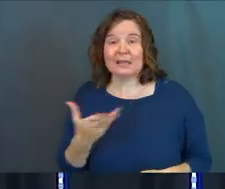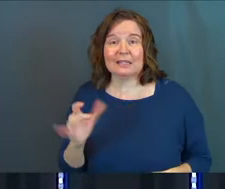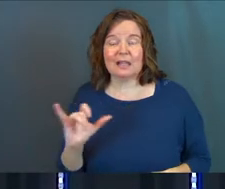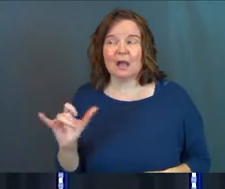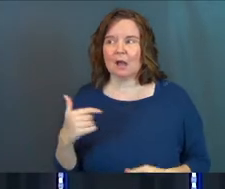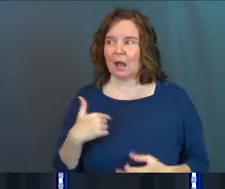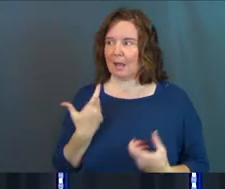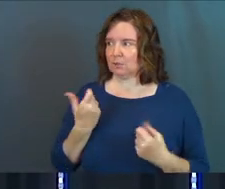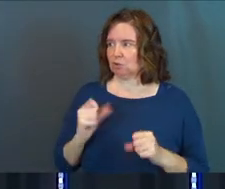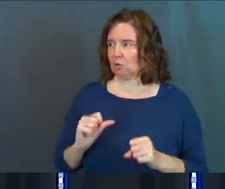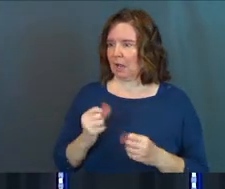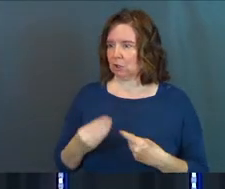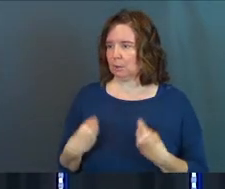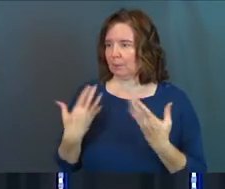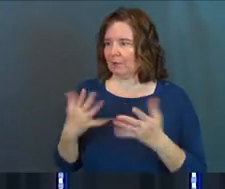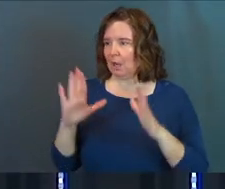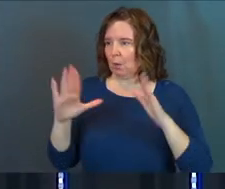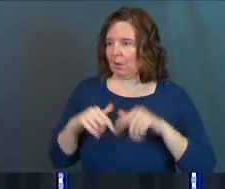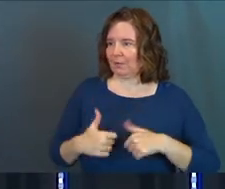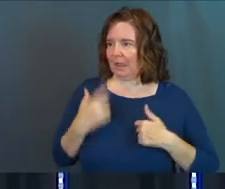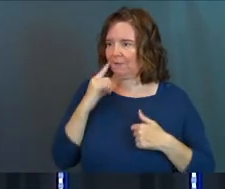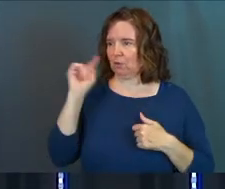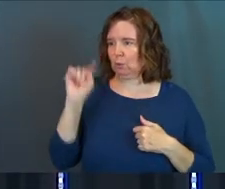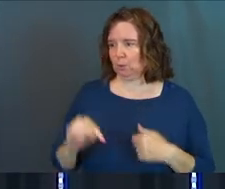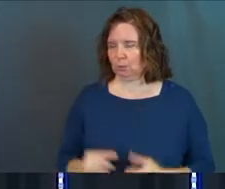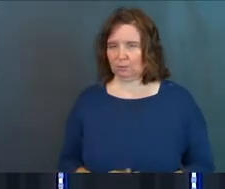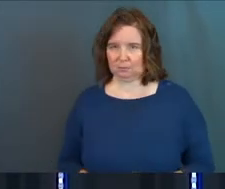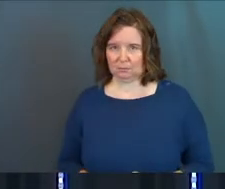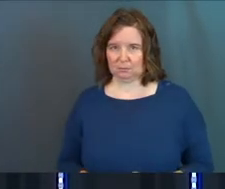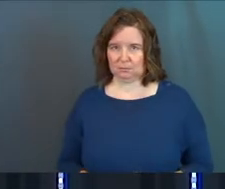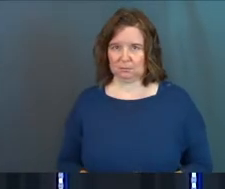things like, I'm just trying to provide a wonderful life for you.